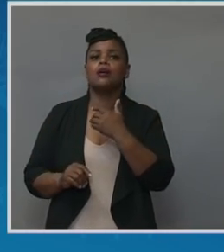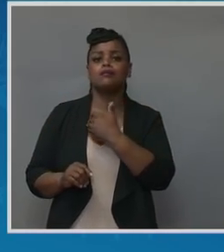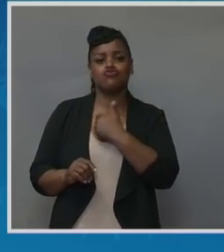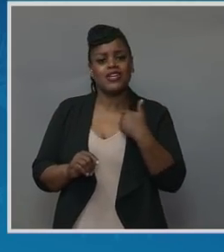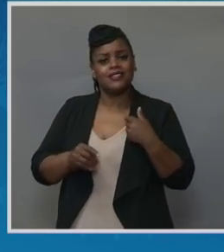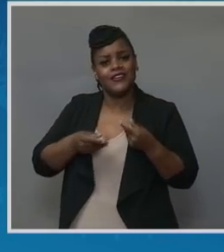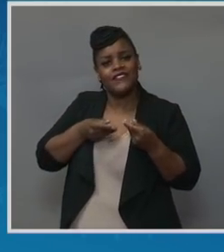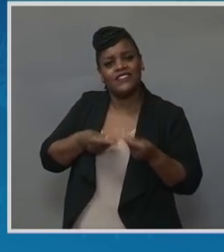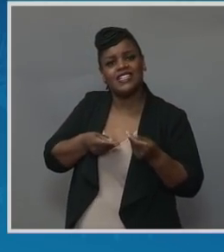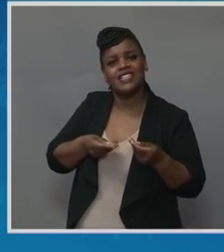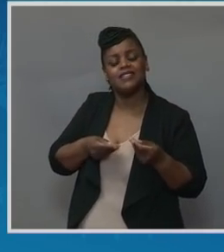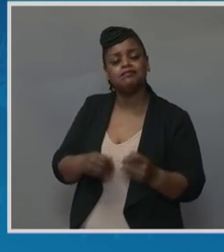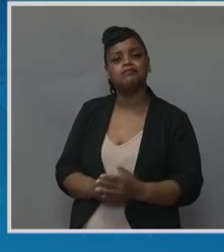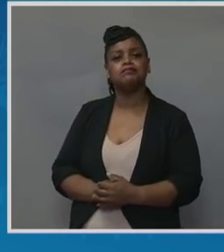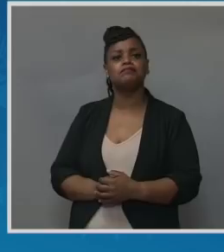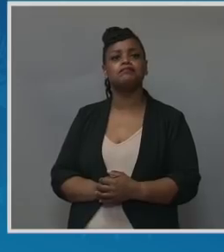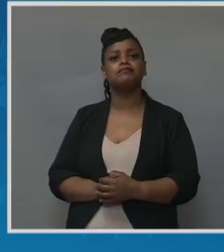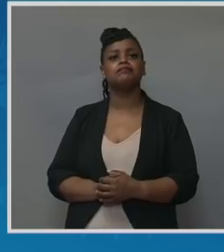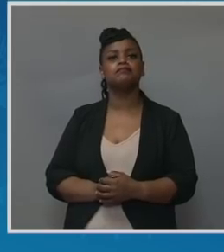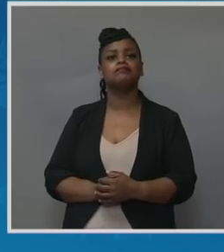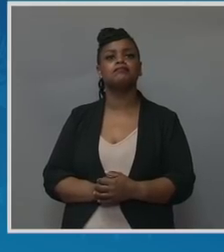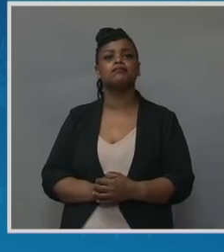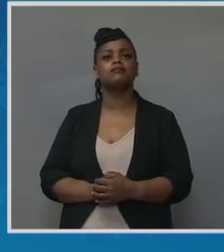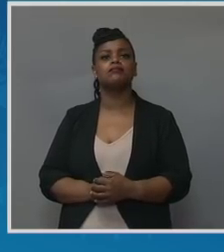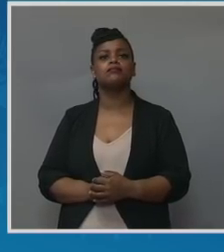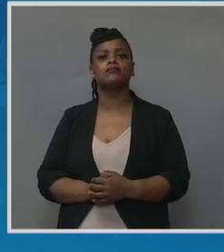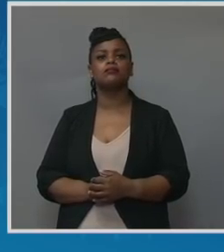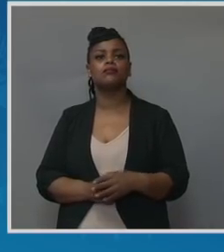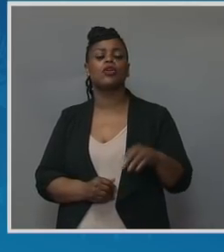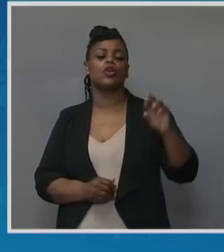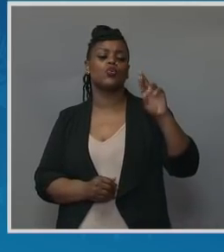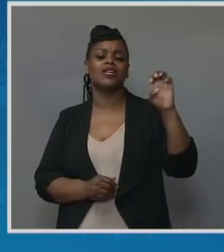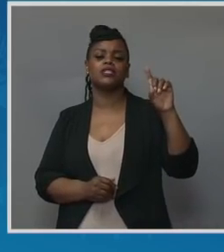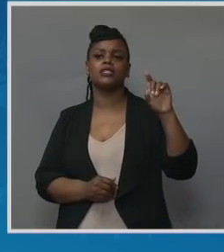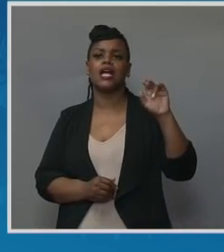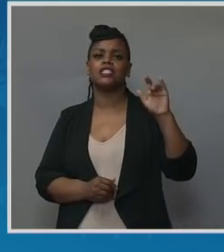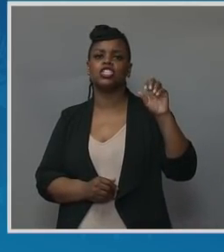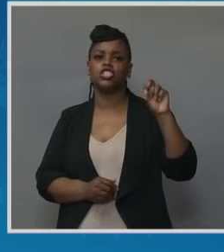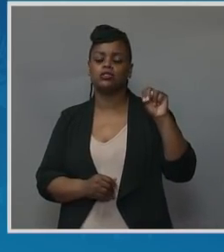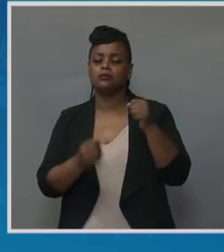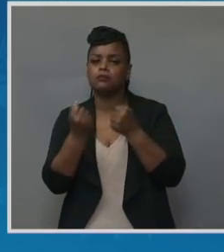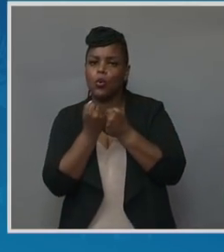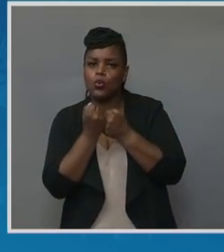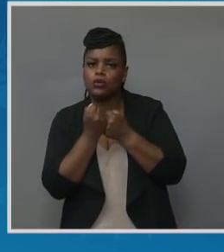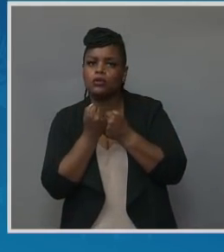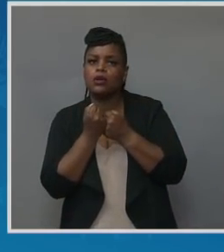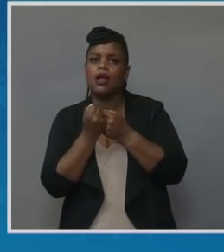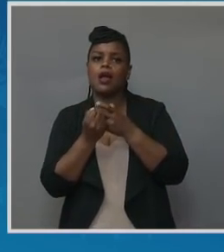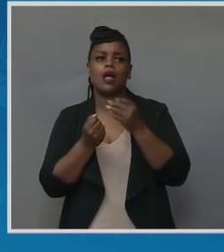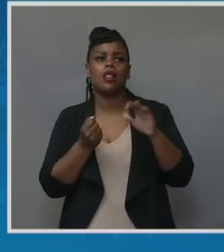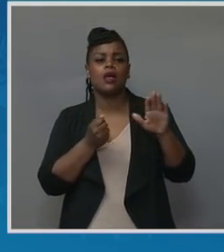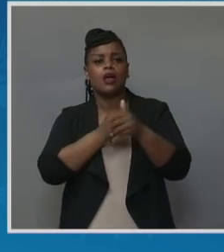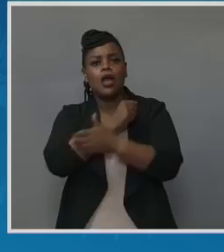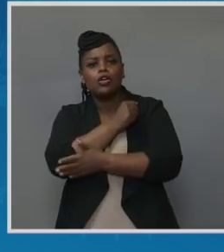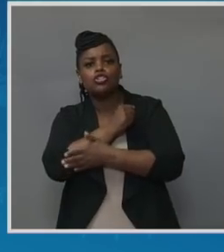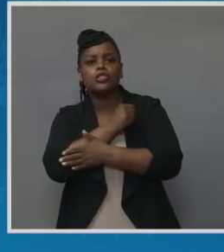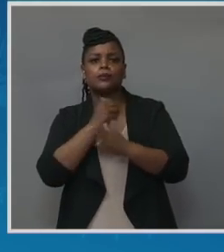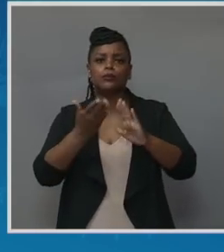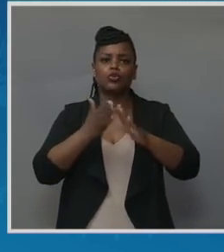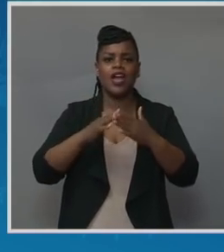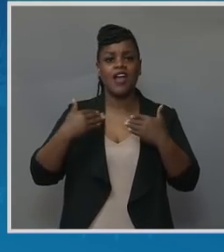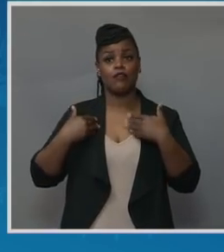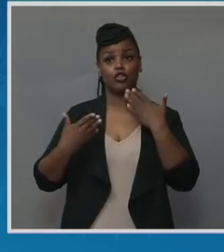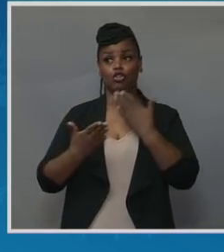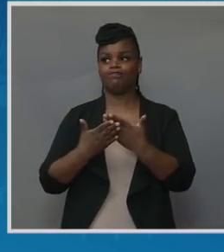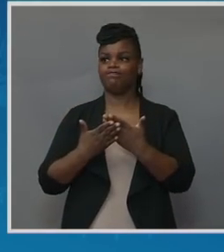birth, postpartum, and bereavement doula services in their local communities to have a greater impact, but also to have those